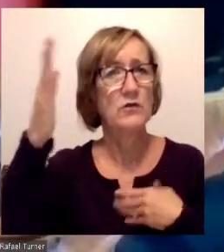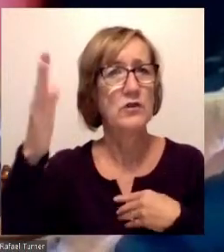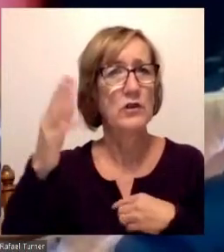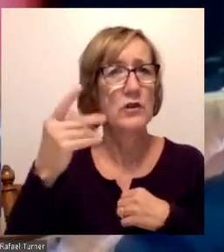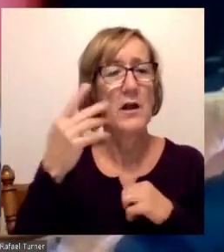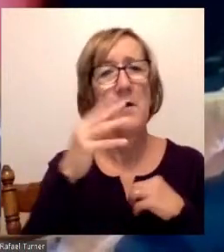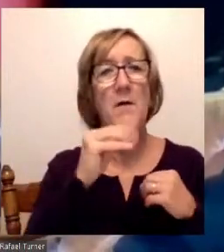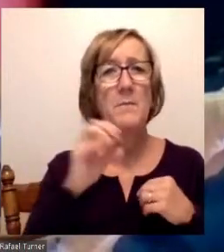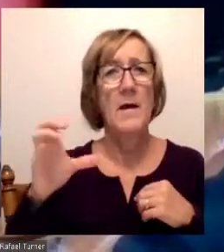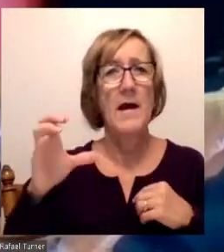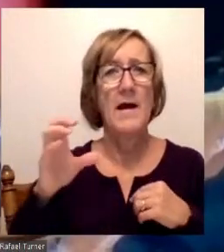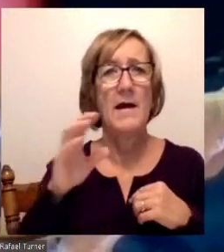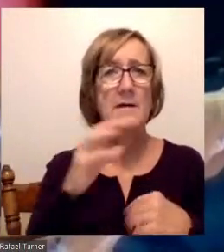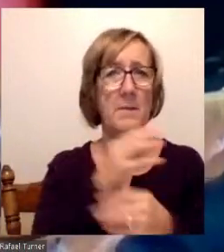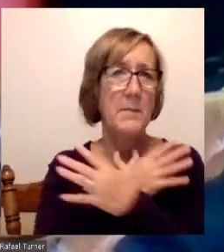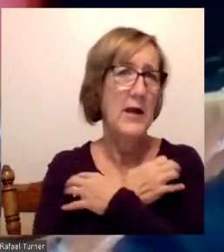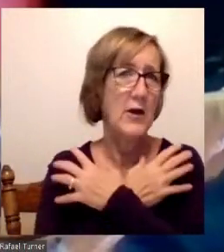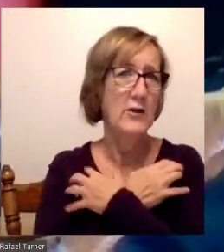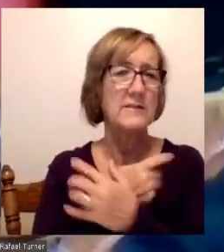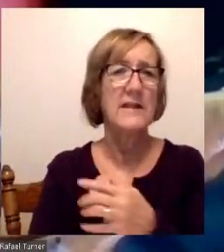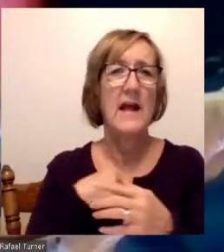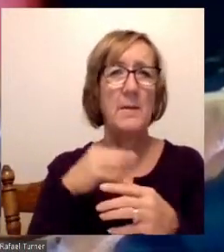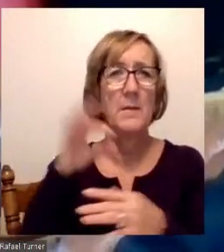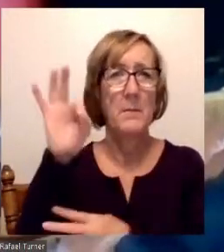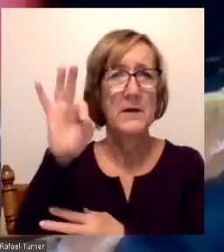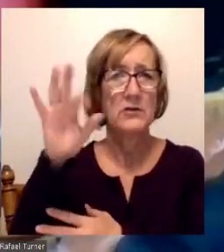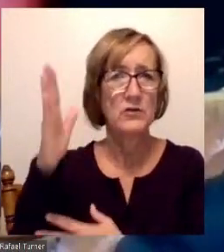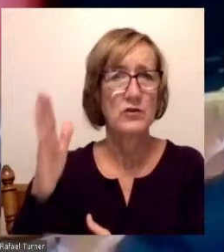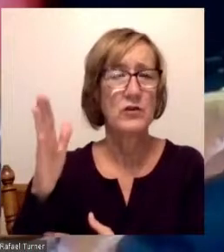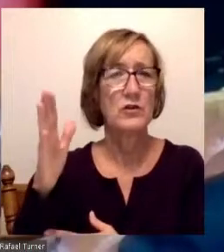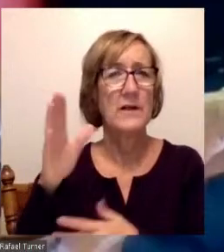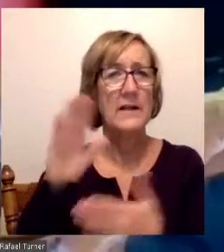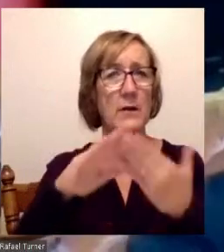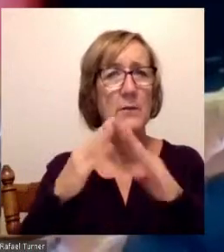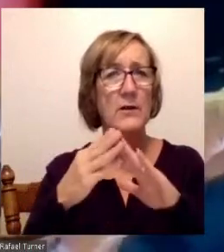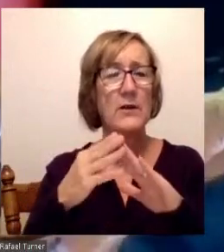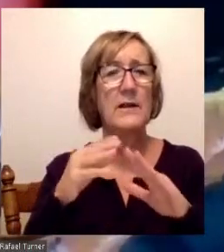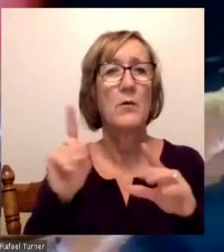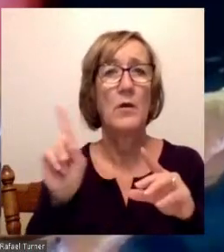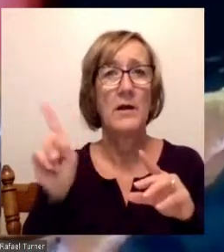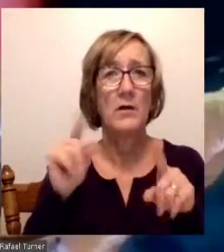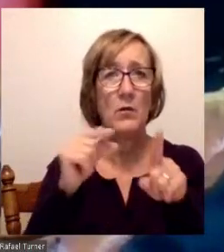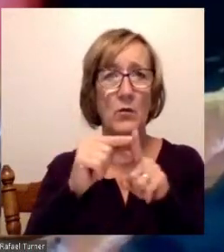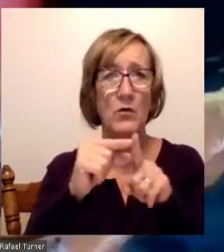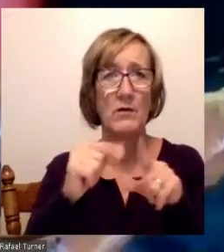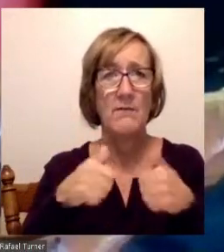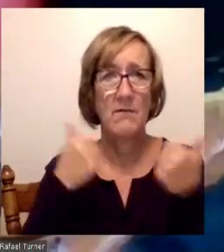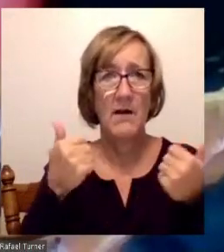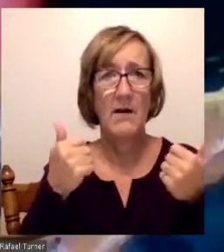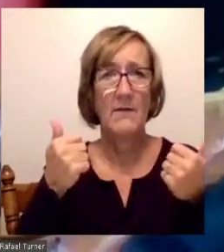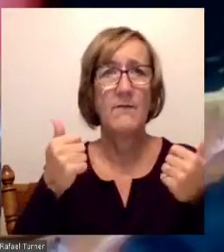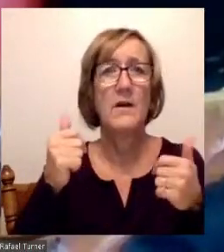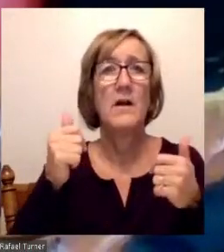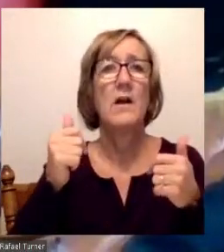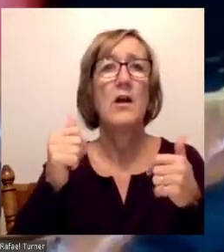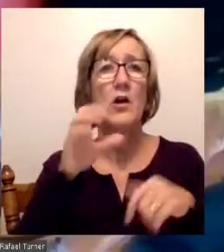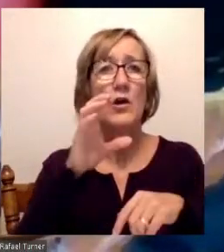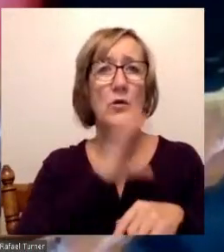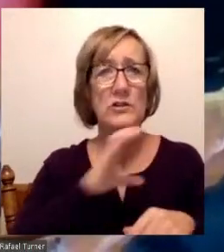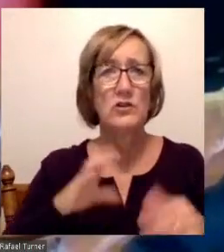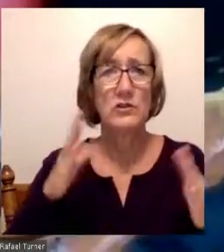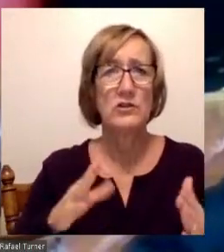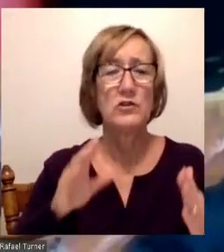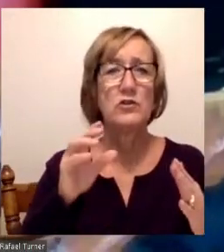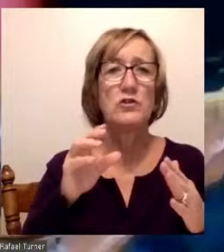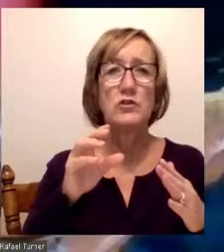Bears to be. I'm a minister in the community at Word of Life Christian Church. I'm a lifelong advocate of